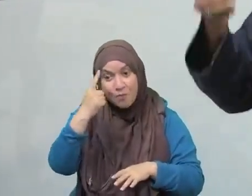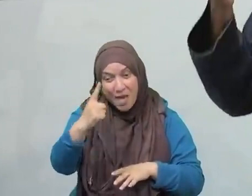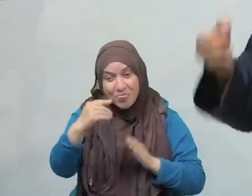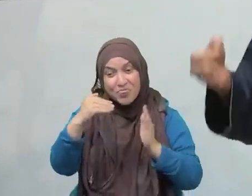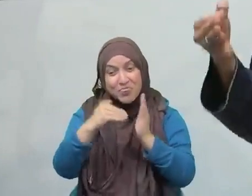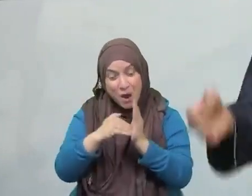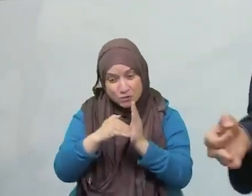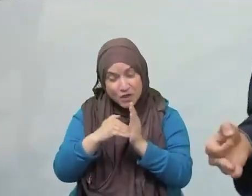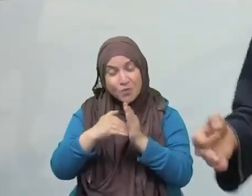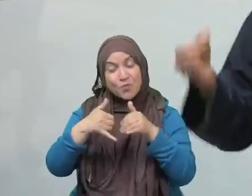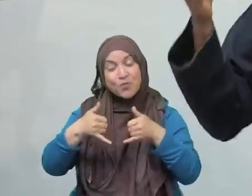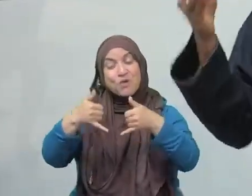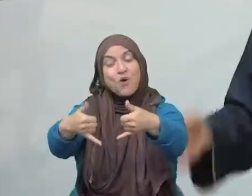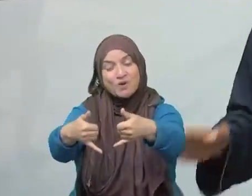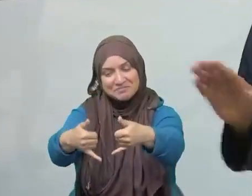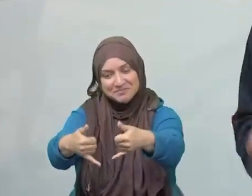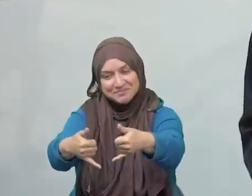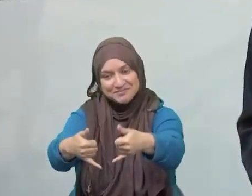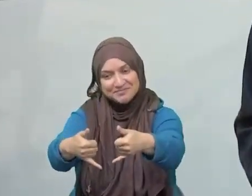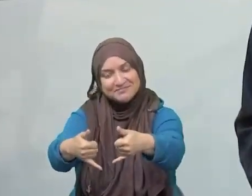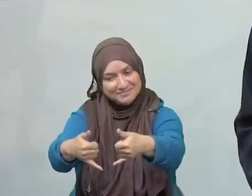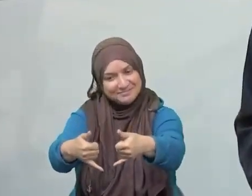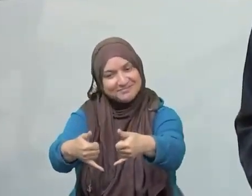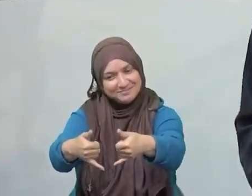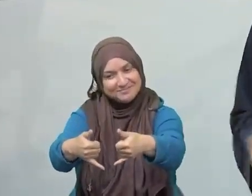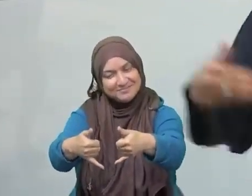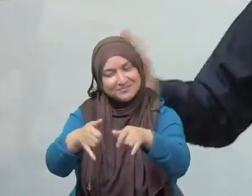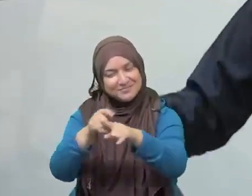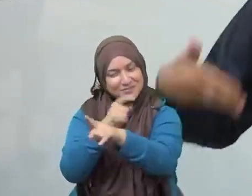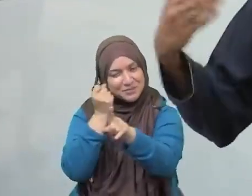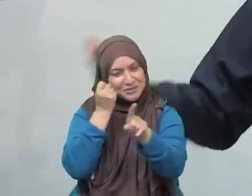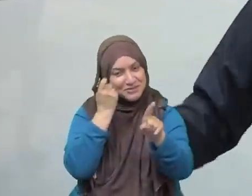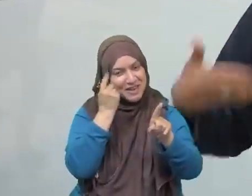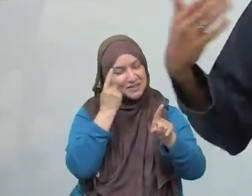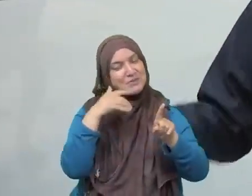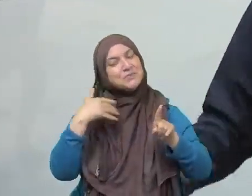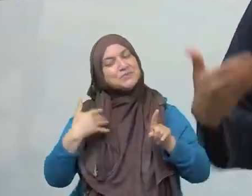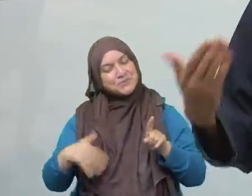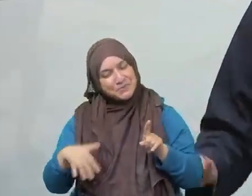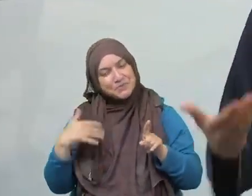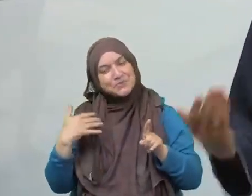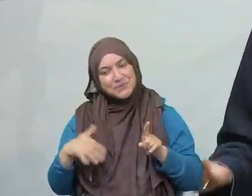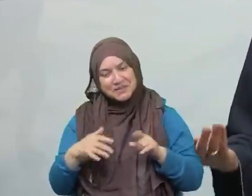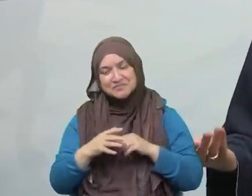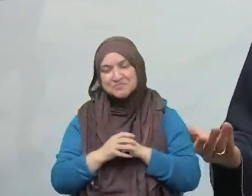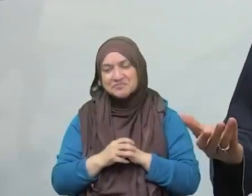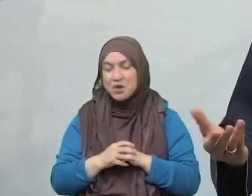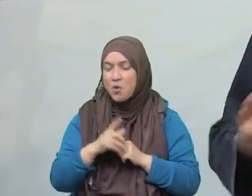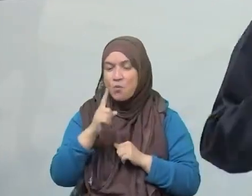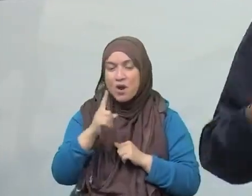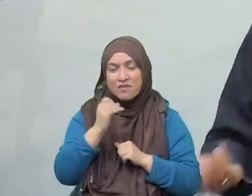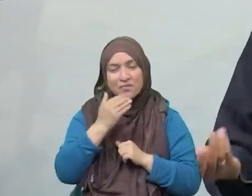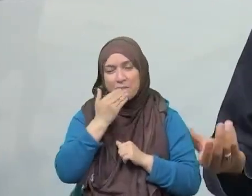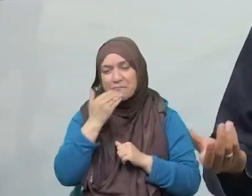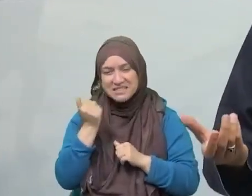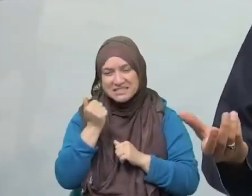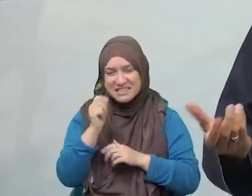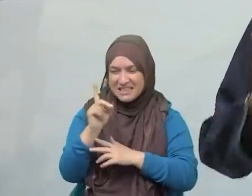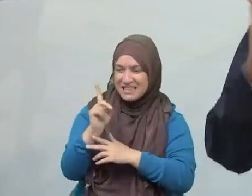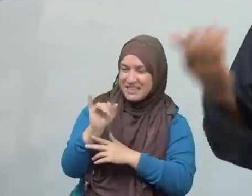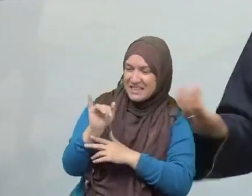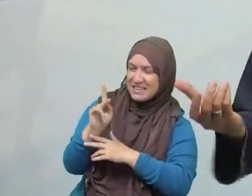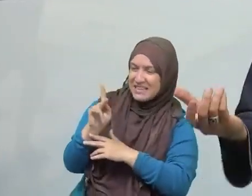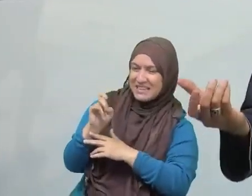'an. It is khayru dhikr. It is the best form of remembrance. So as you are reciting your Qur'an throughout the day, it's a part of your